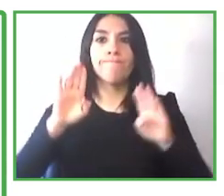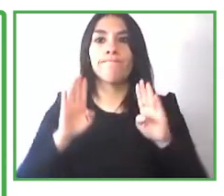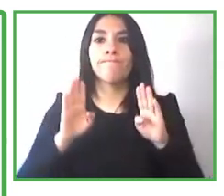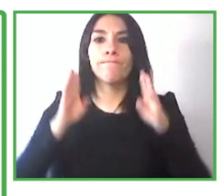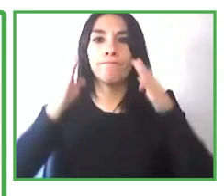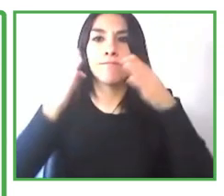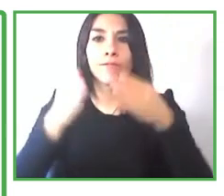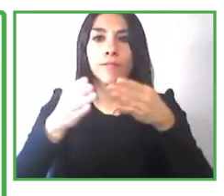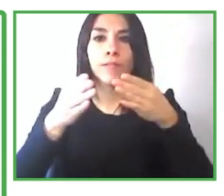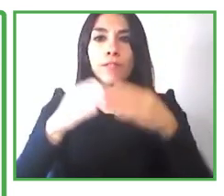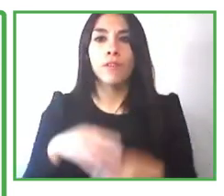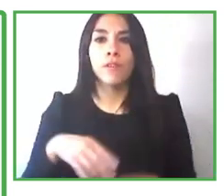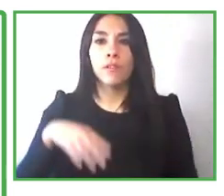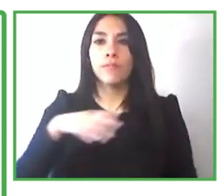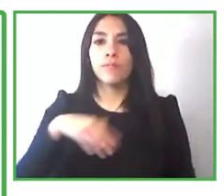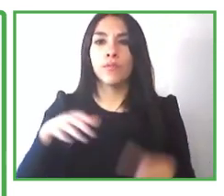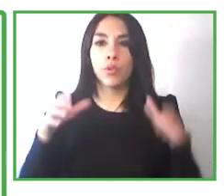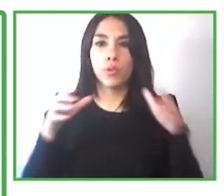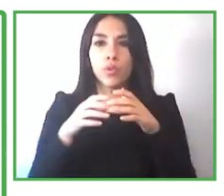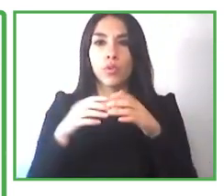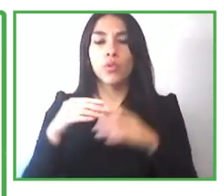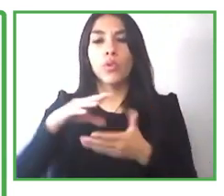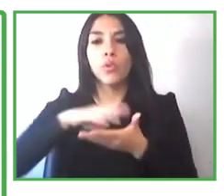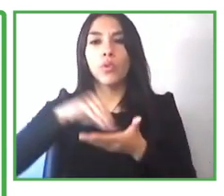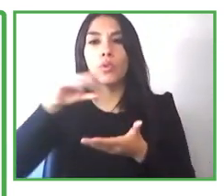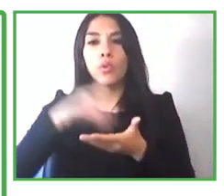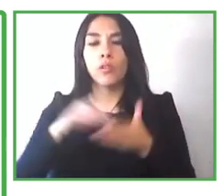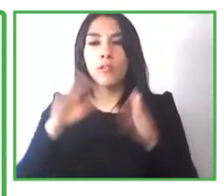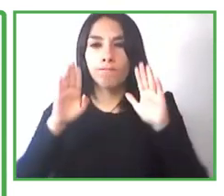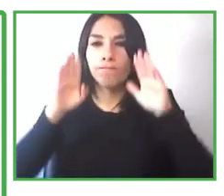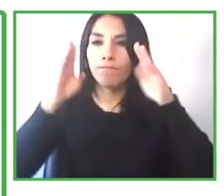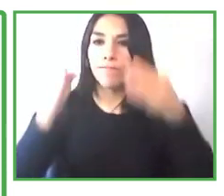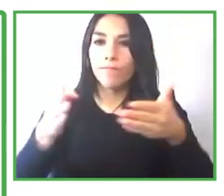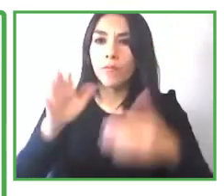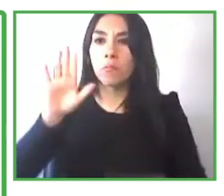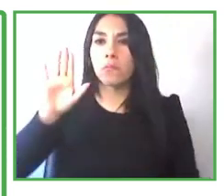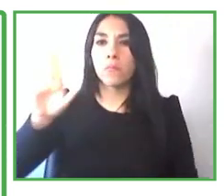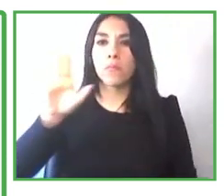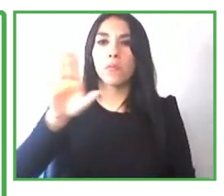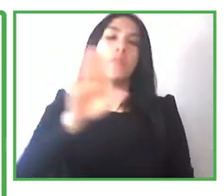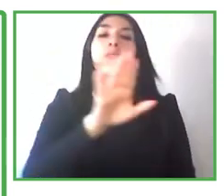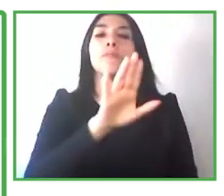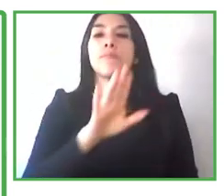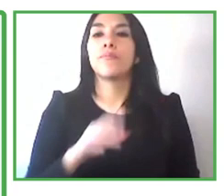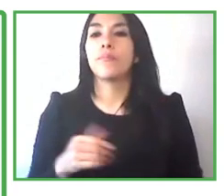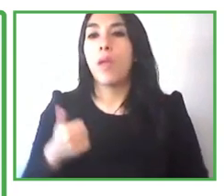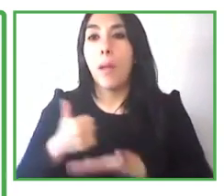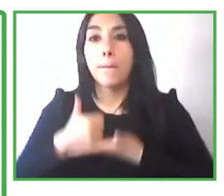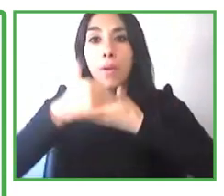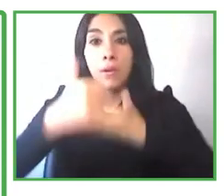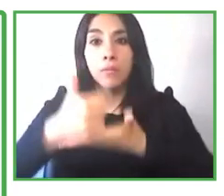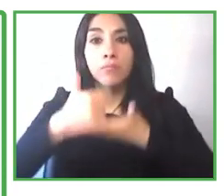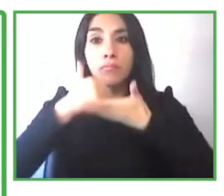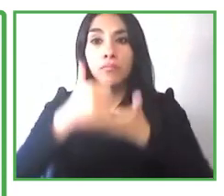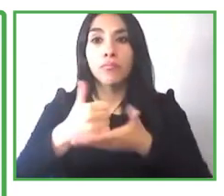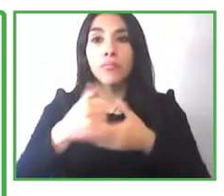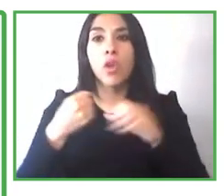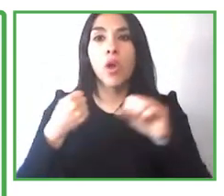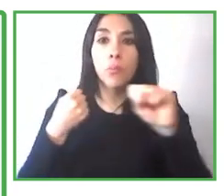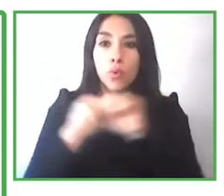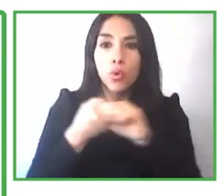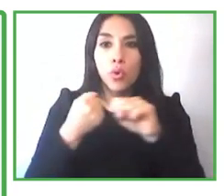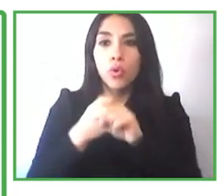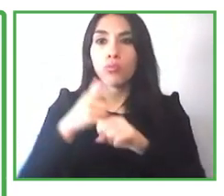and help them to develop and build upon the areas that they have an interest in to achieve their goals